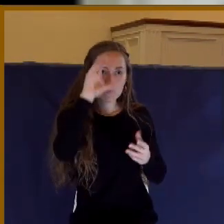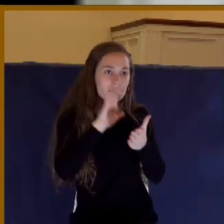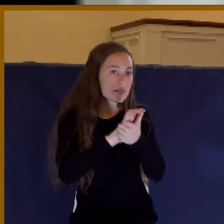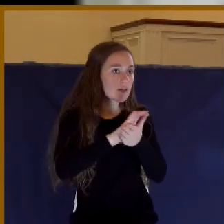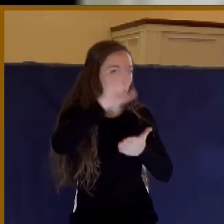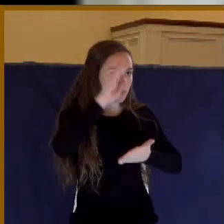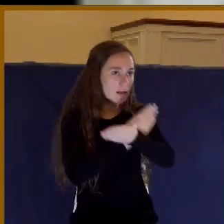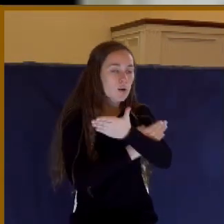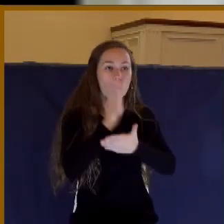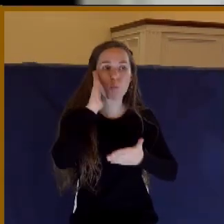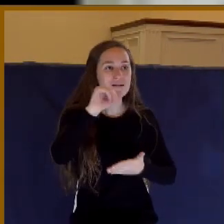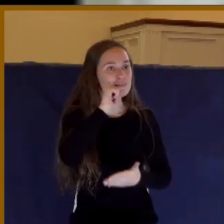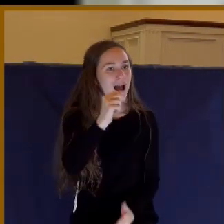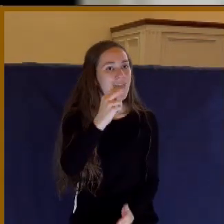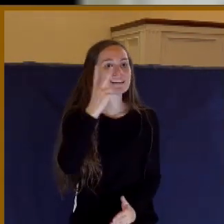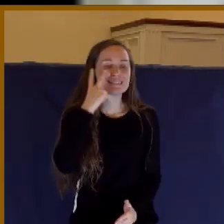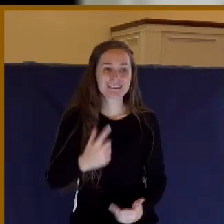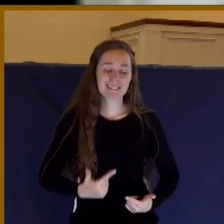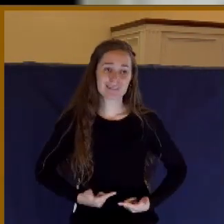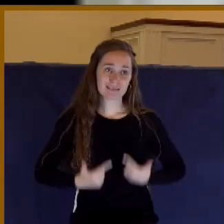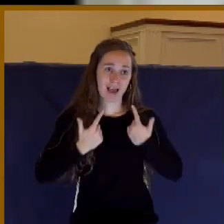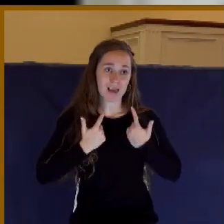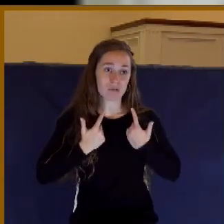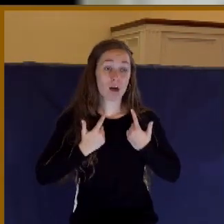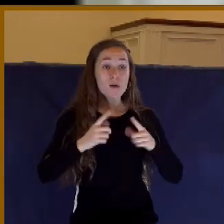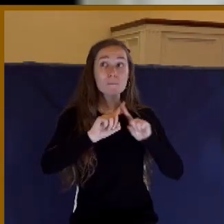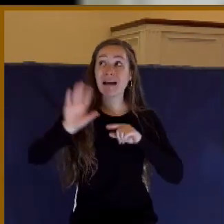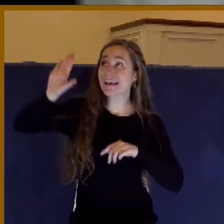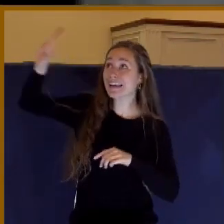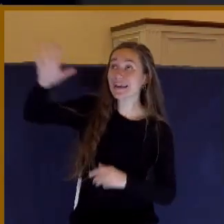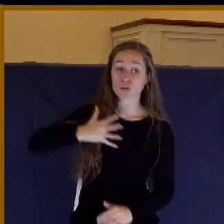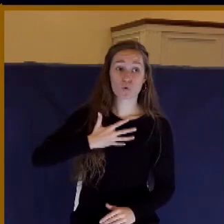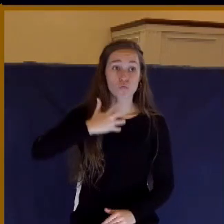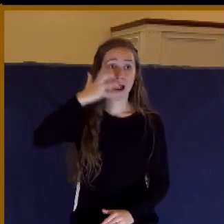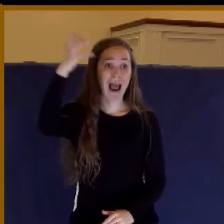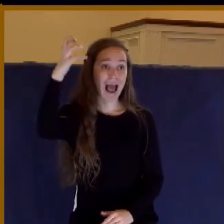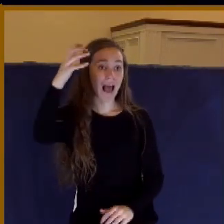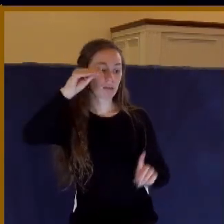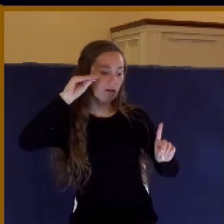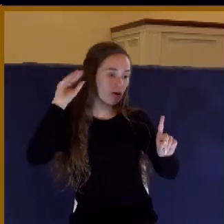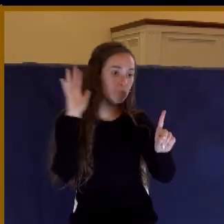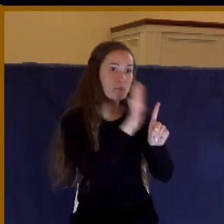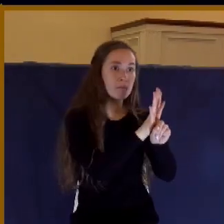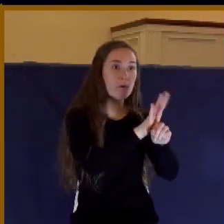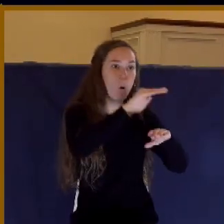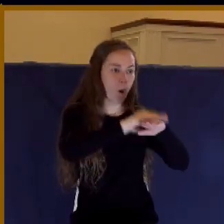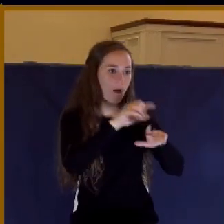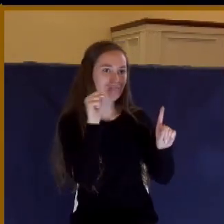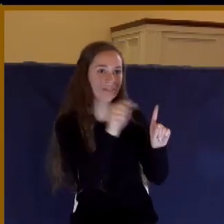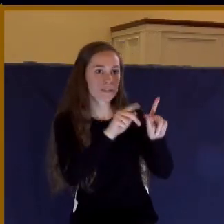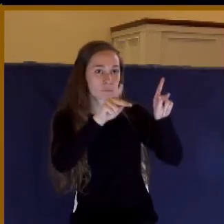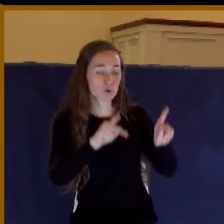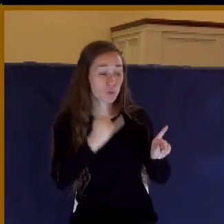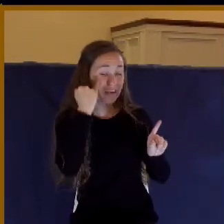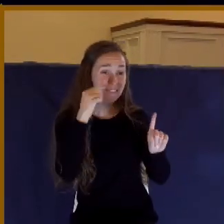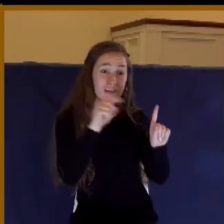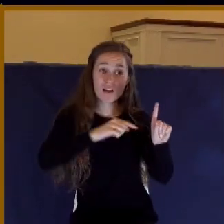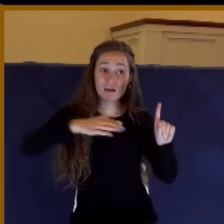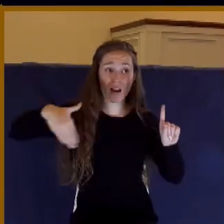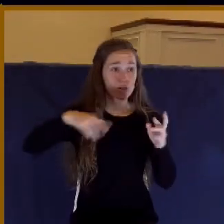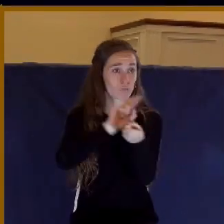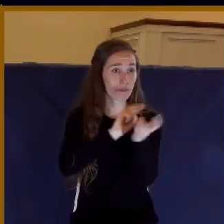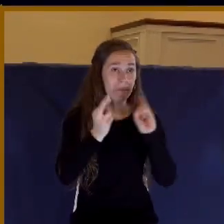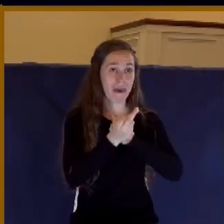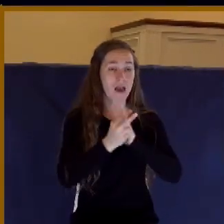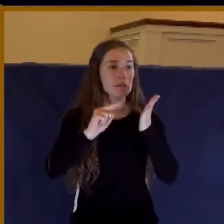wrath of God abides on him. Any sinner who has not repented is an enemy of God.